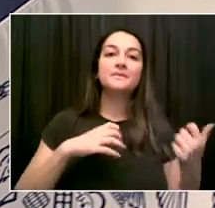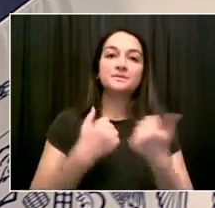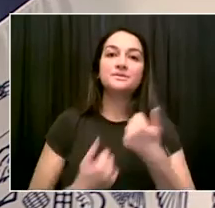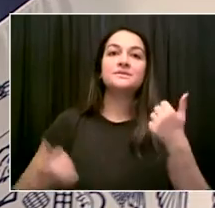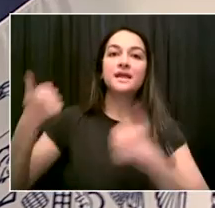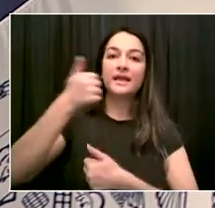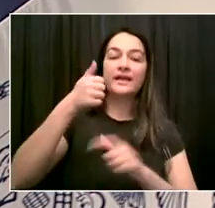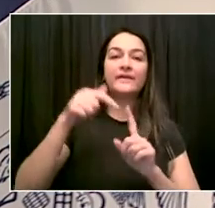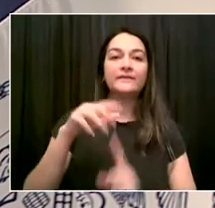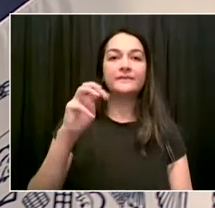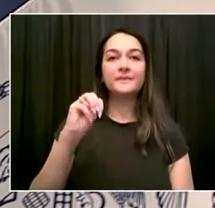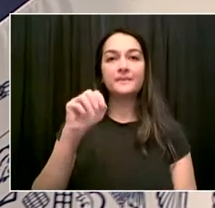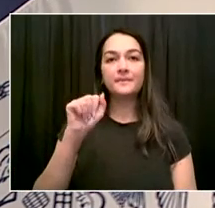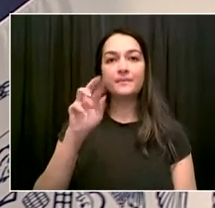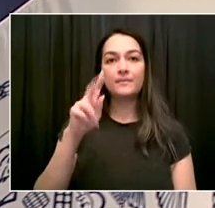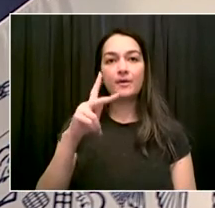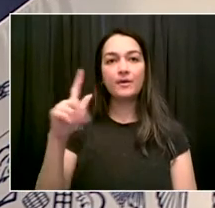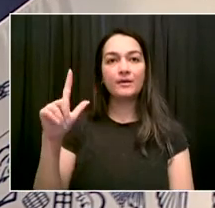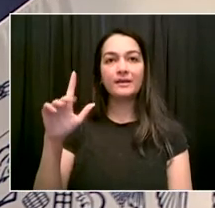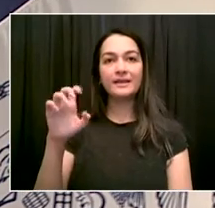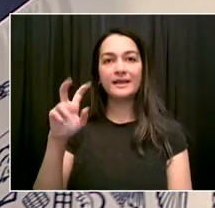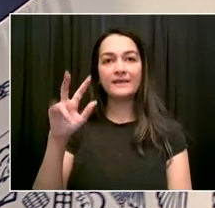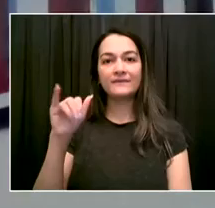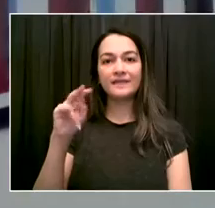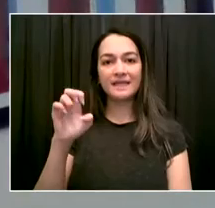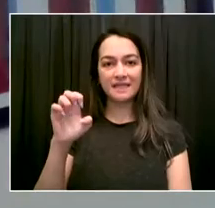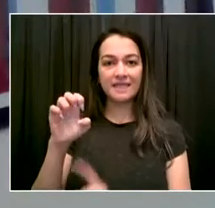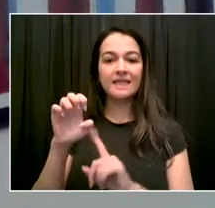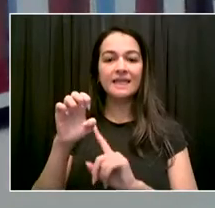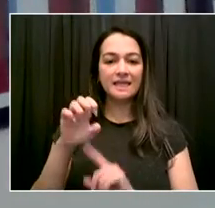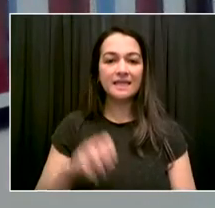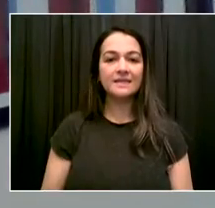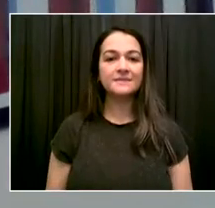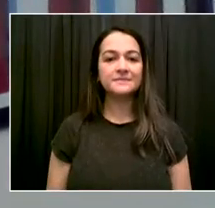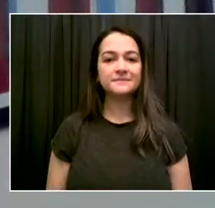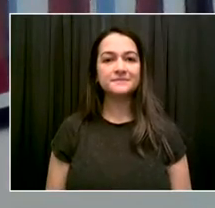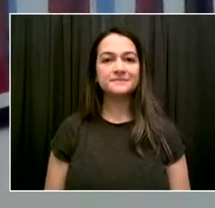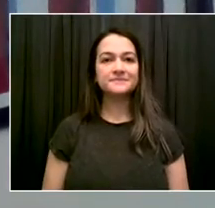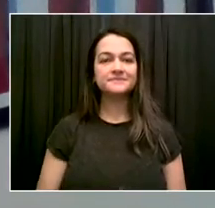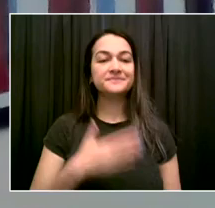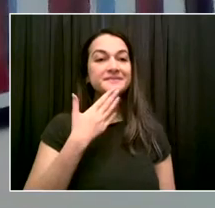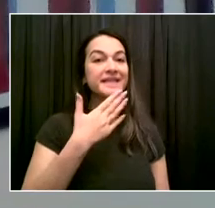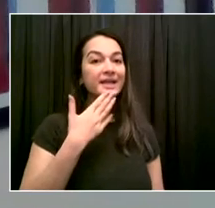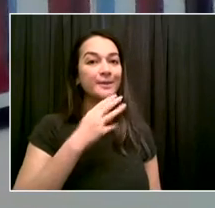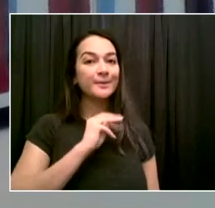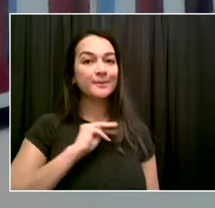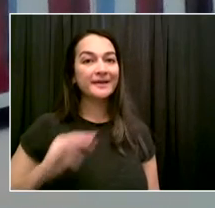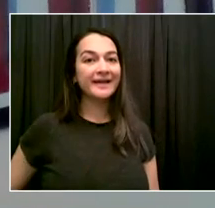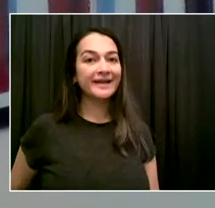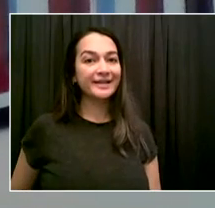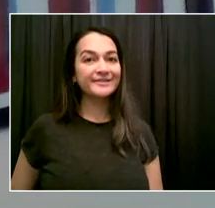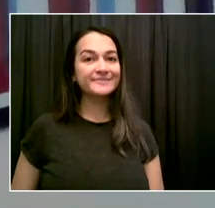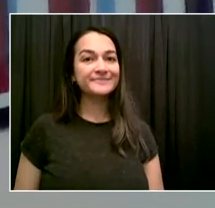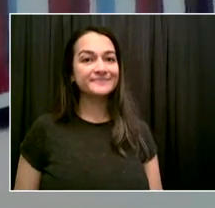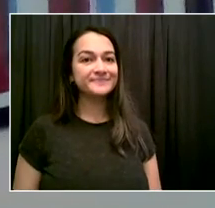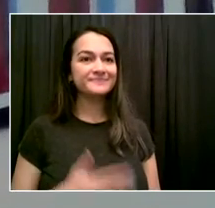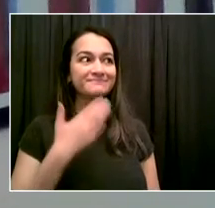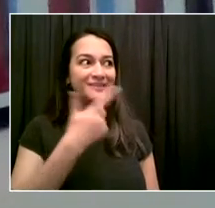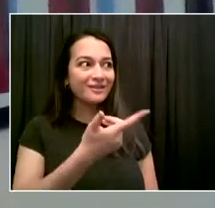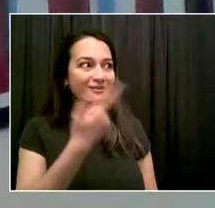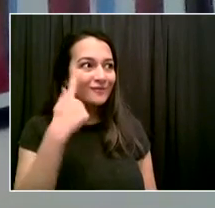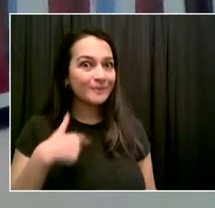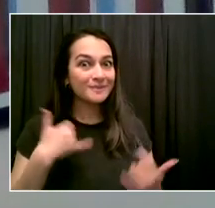Mayor de Blasio, thank you. Thank you for allowing me to be part of this important announcement. And thank you, more importantly, for